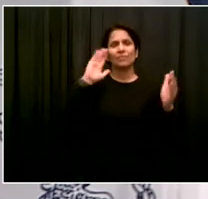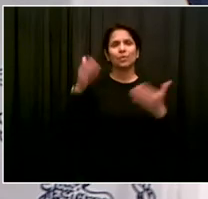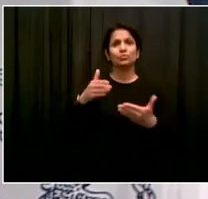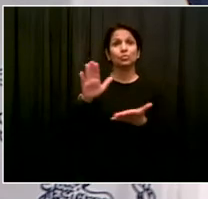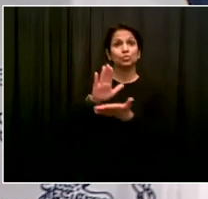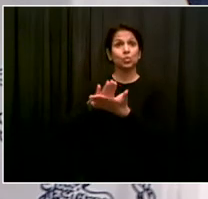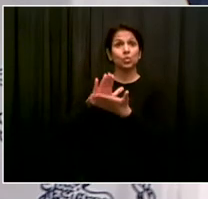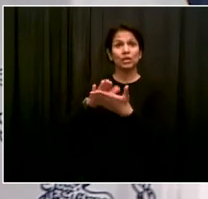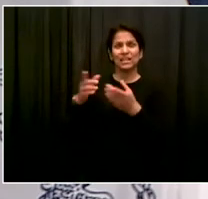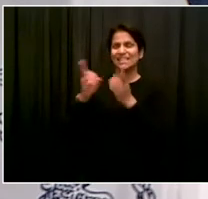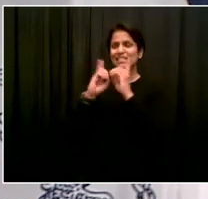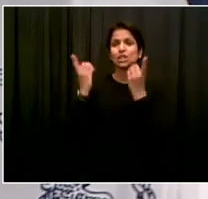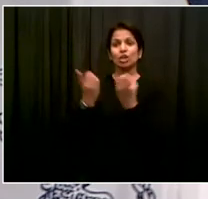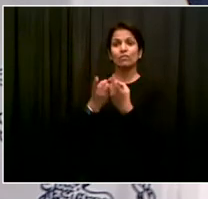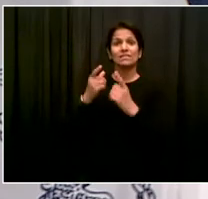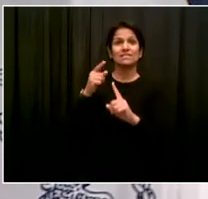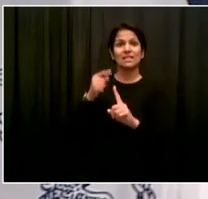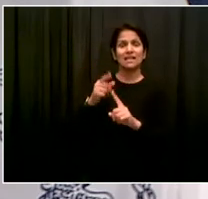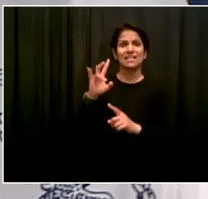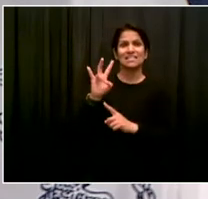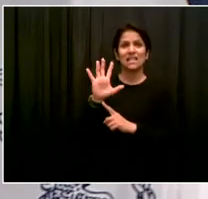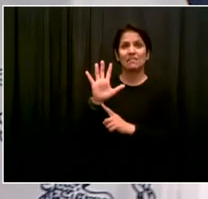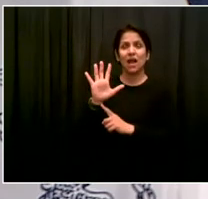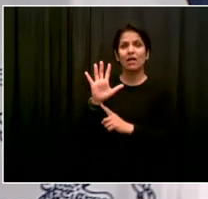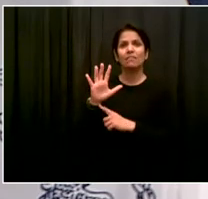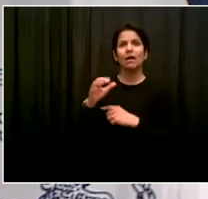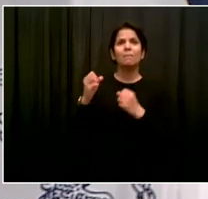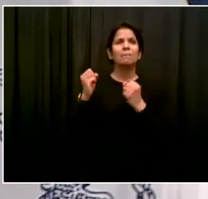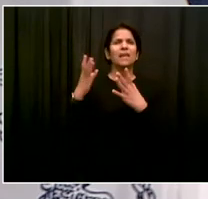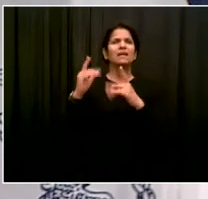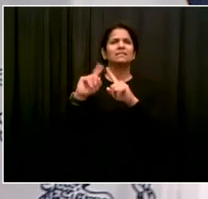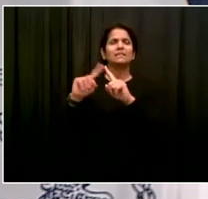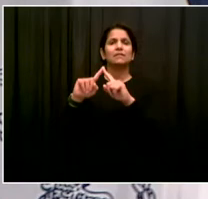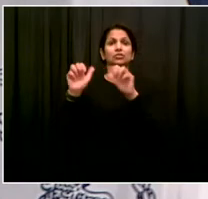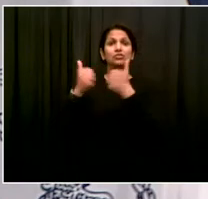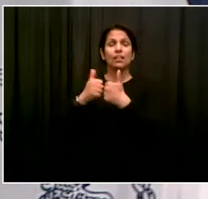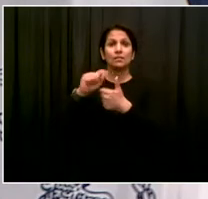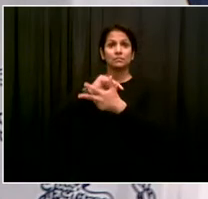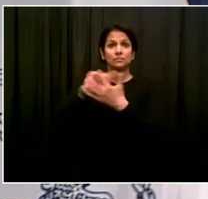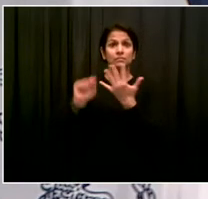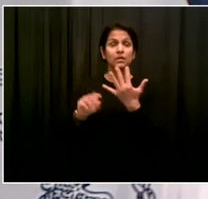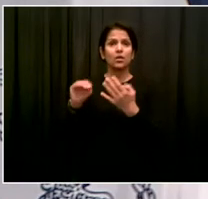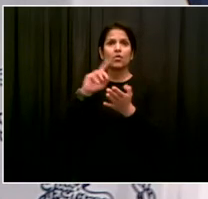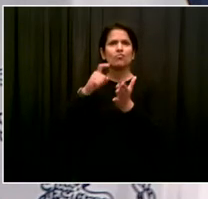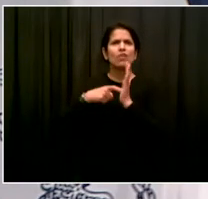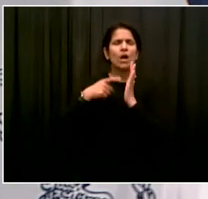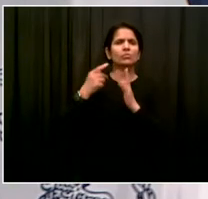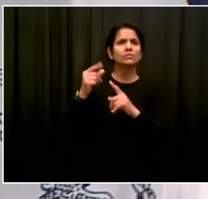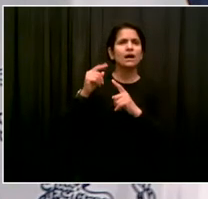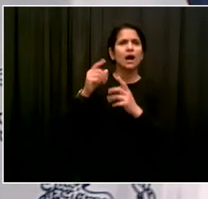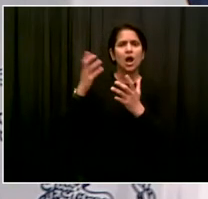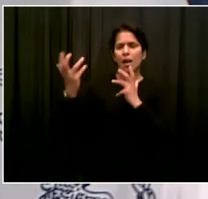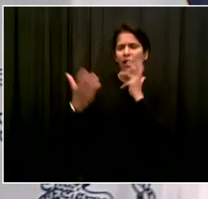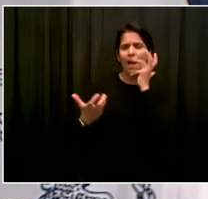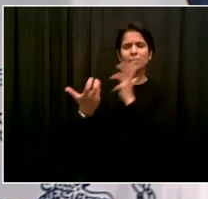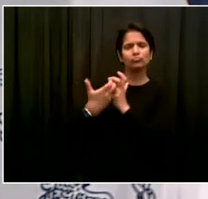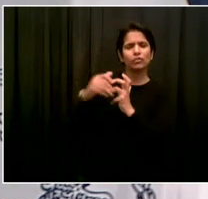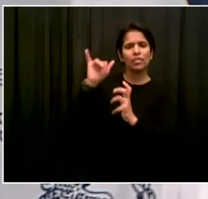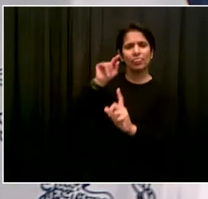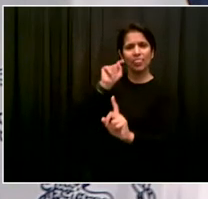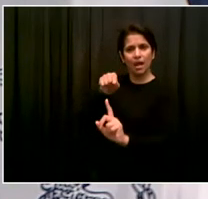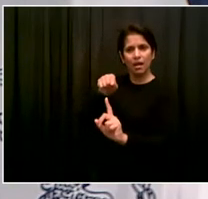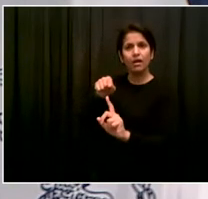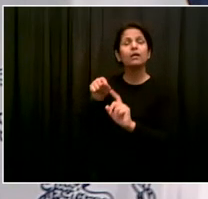usual special accommodations at CBOs and other places for support. So, is there any guidance on-